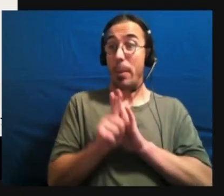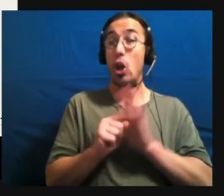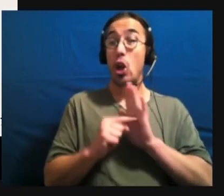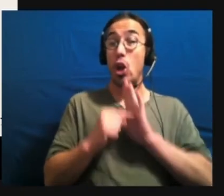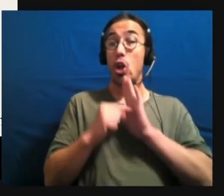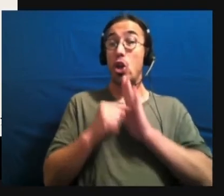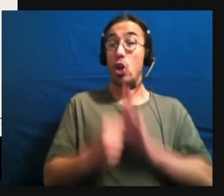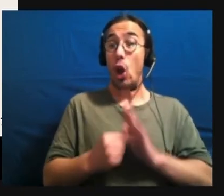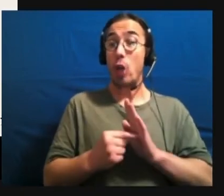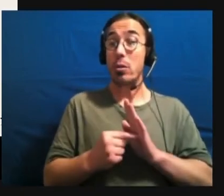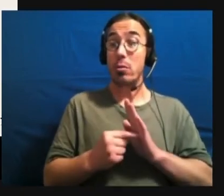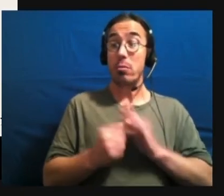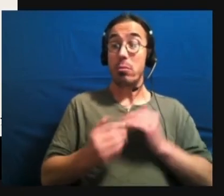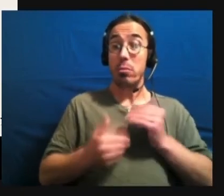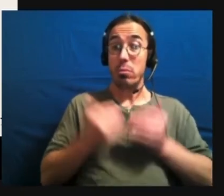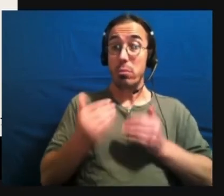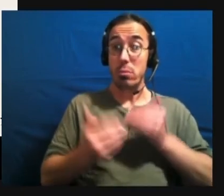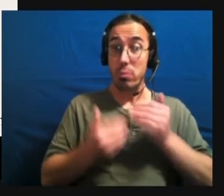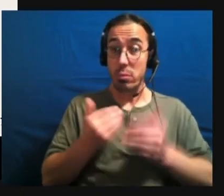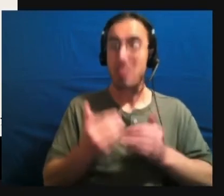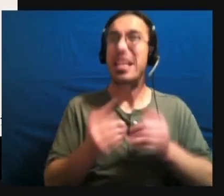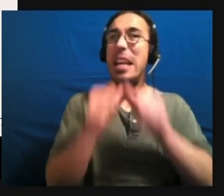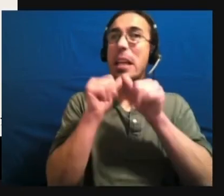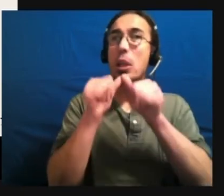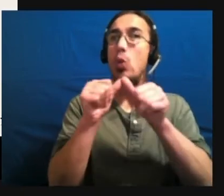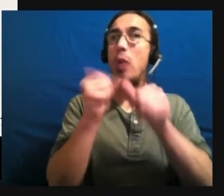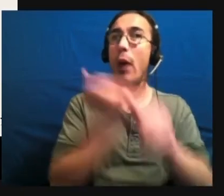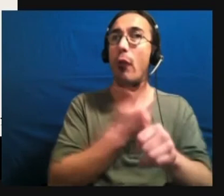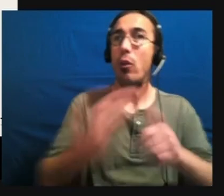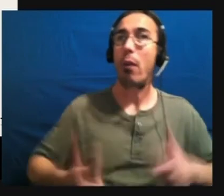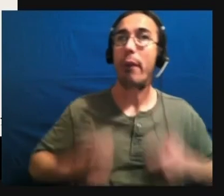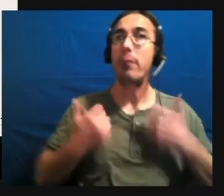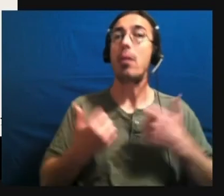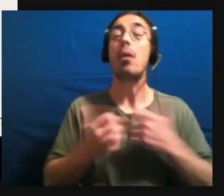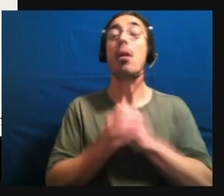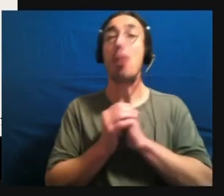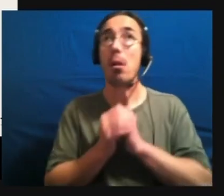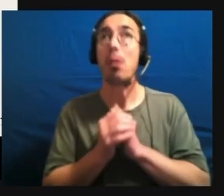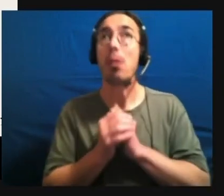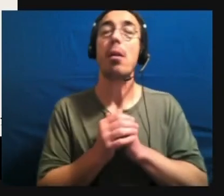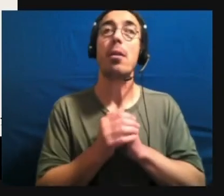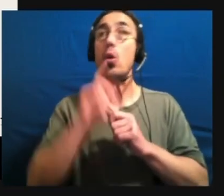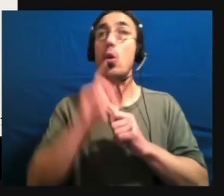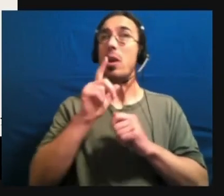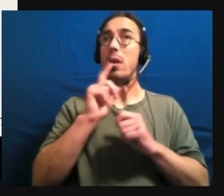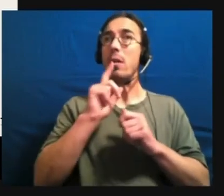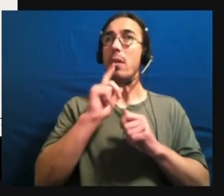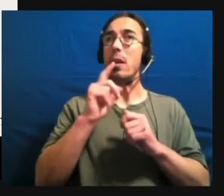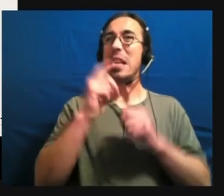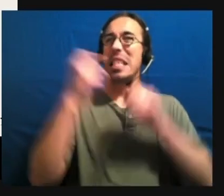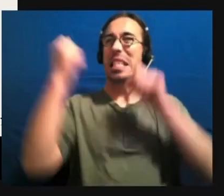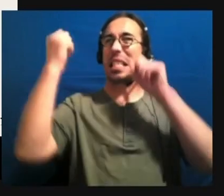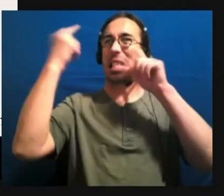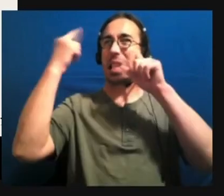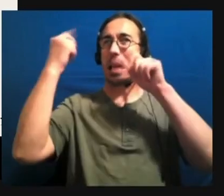throughout our lives. Okay. Autism is characterized by a higher level of synaptic connectivity.